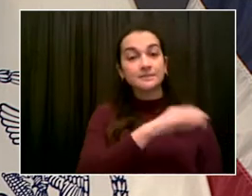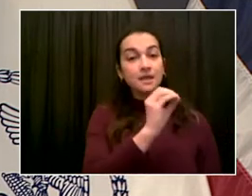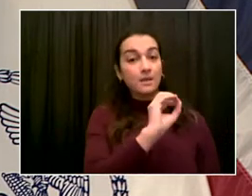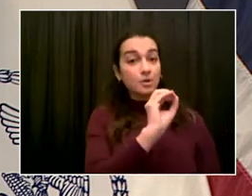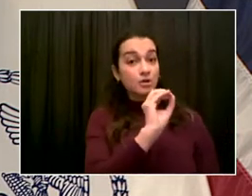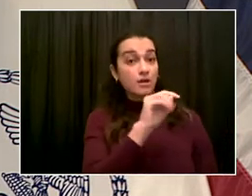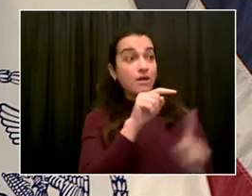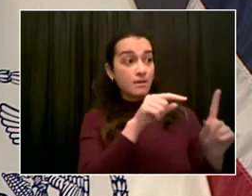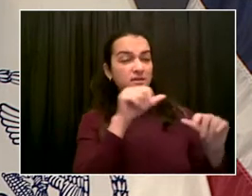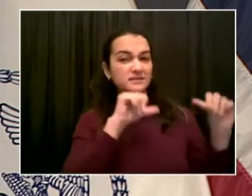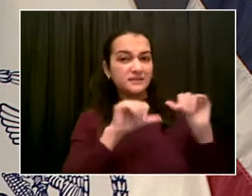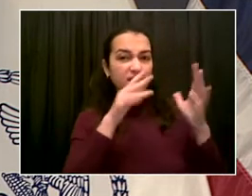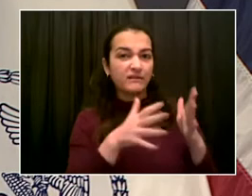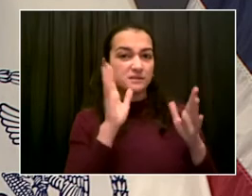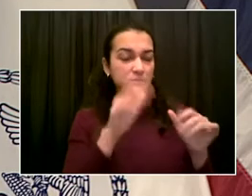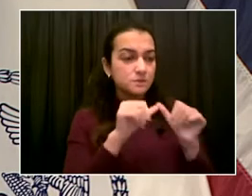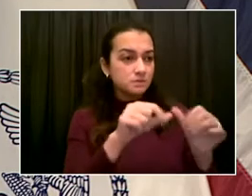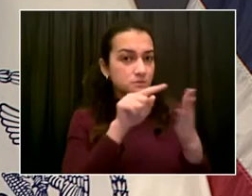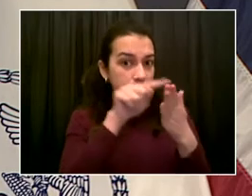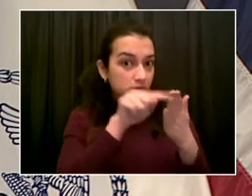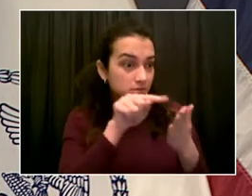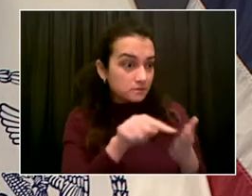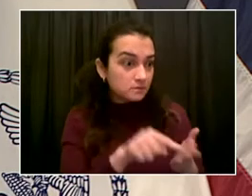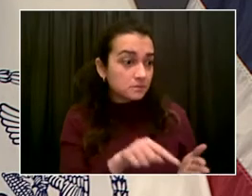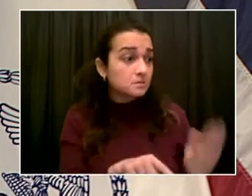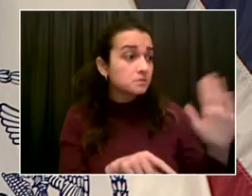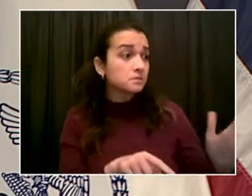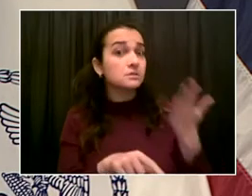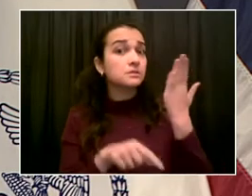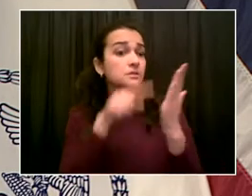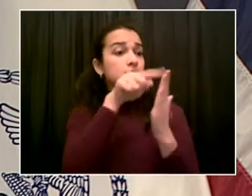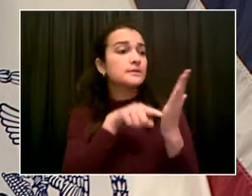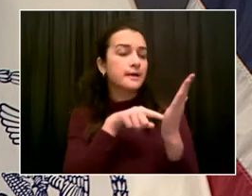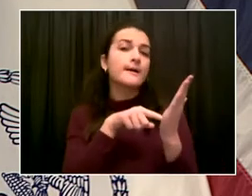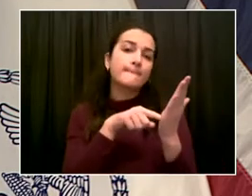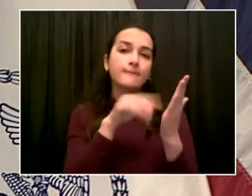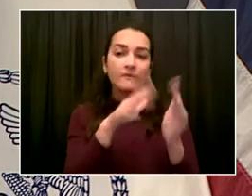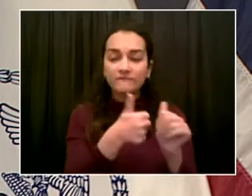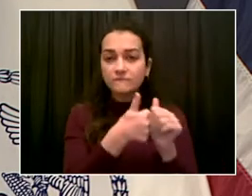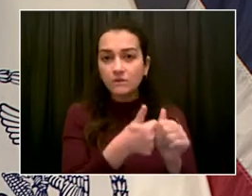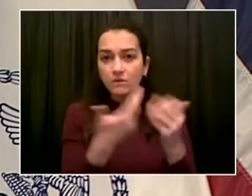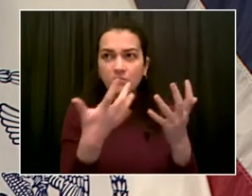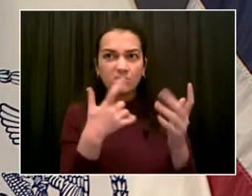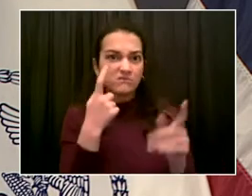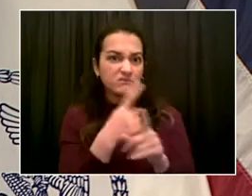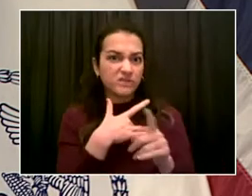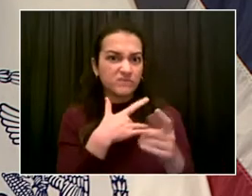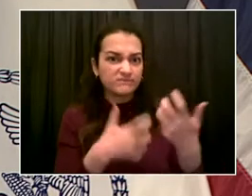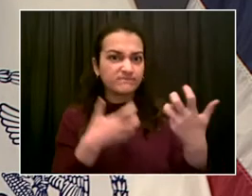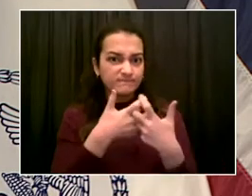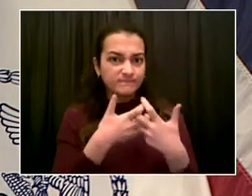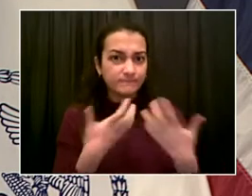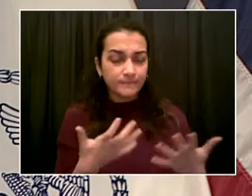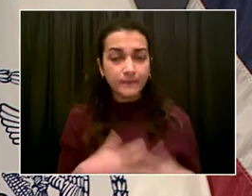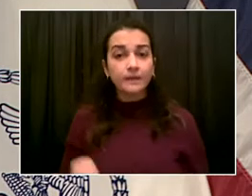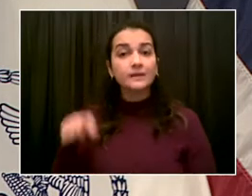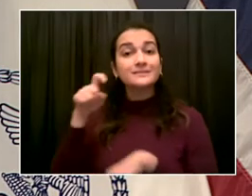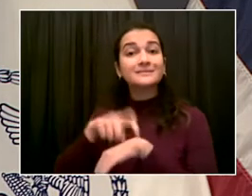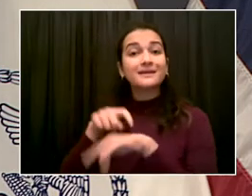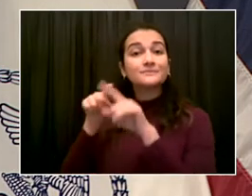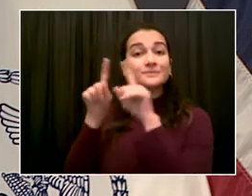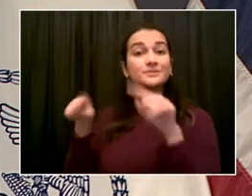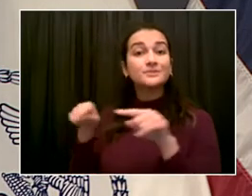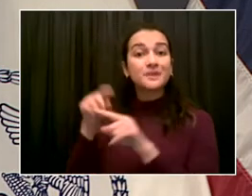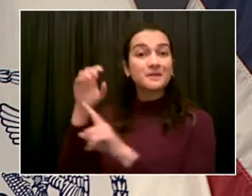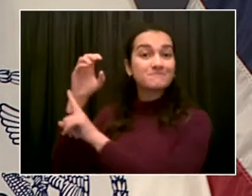Square, really importantly, the only way you can attend is if you're vaccinated. And that was something we decided a few weeks ago. And I'm very